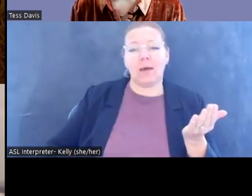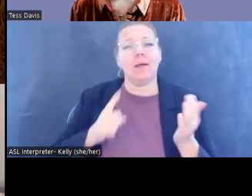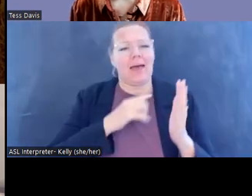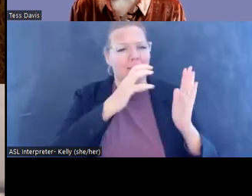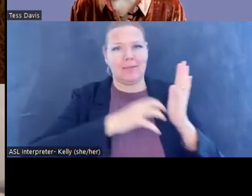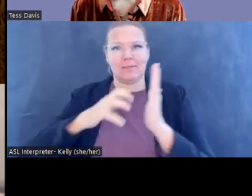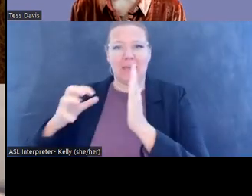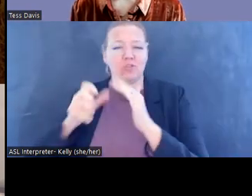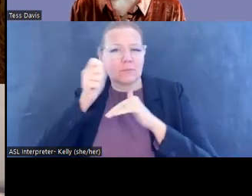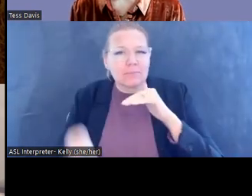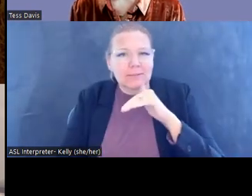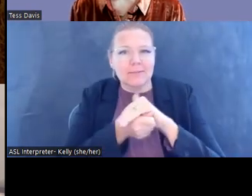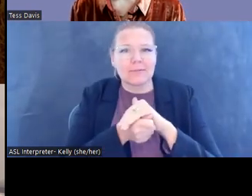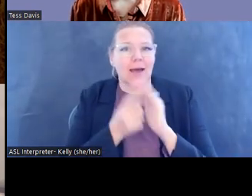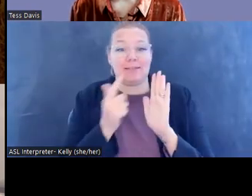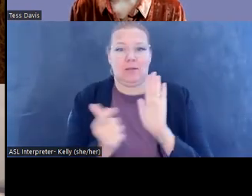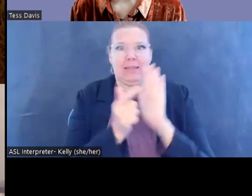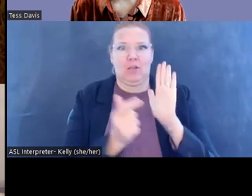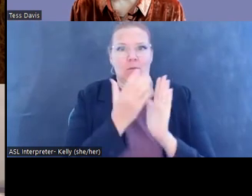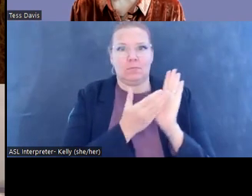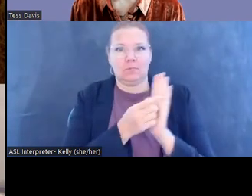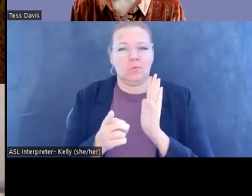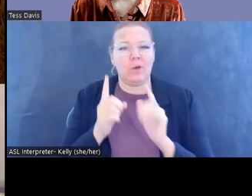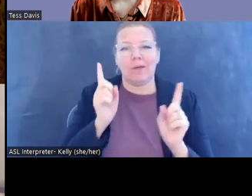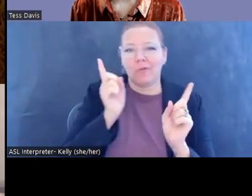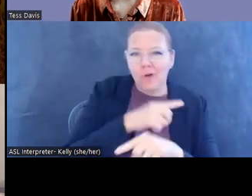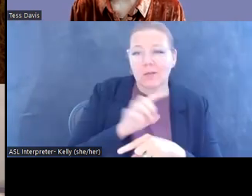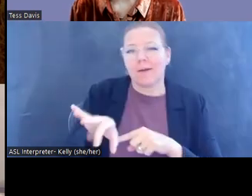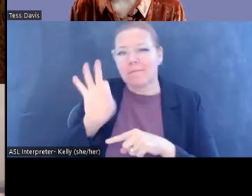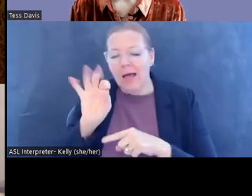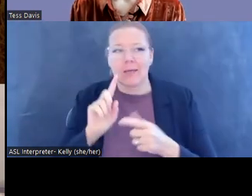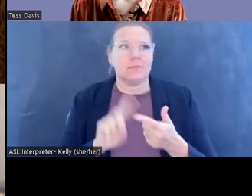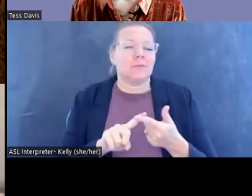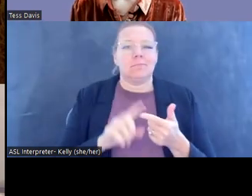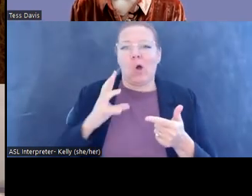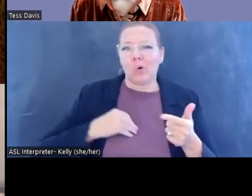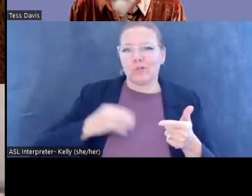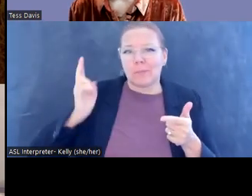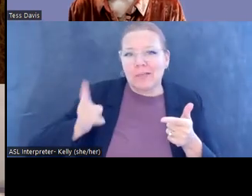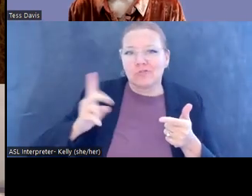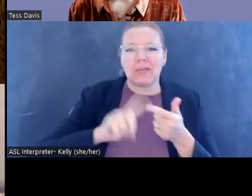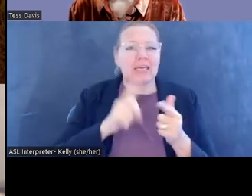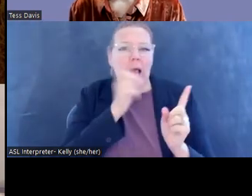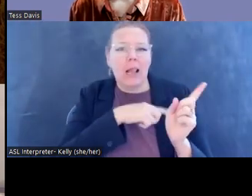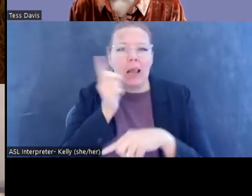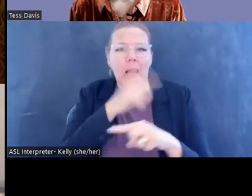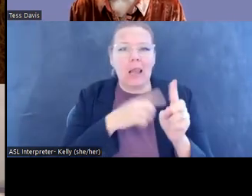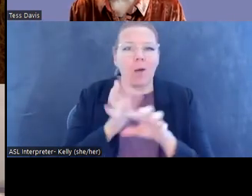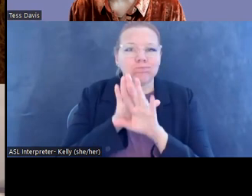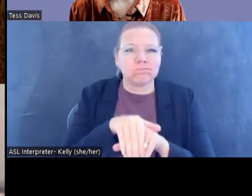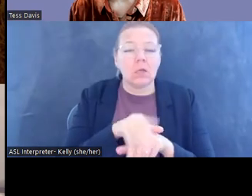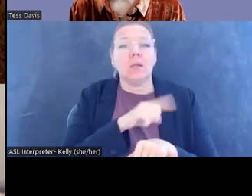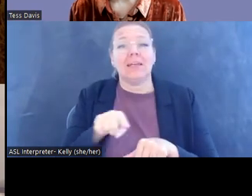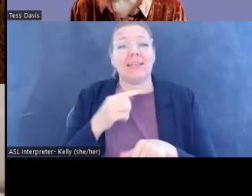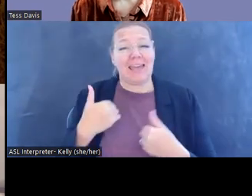he disguised the illegal origins of these pieces with false finds box and ownership histories. And we now know he actually had stonemasons